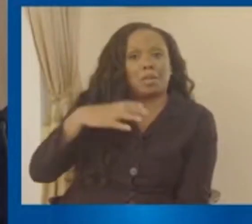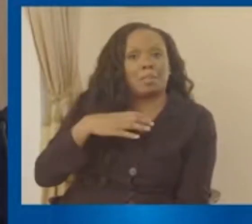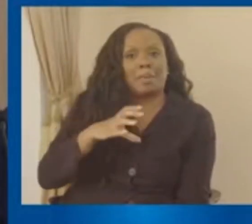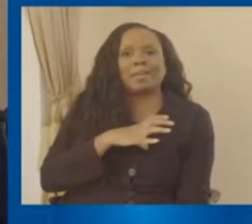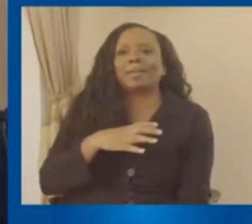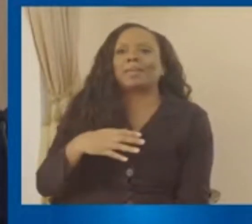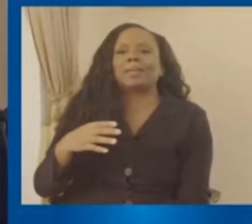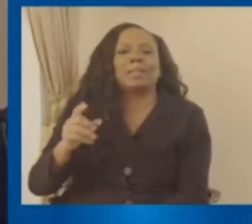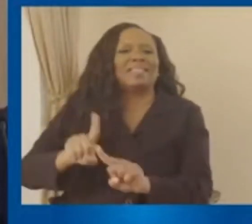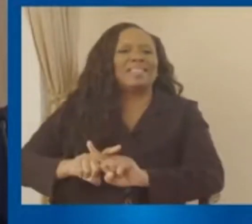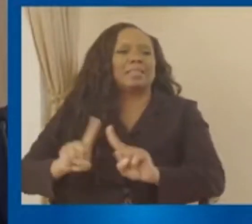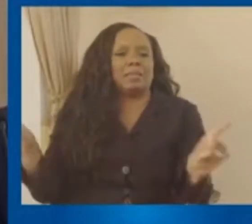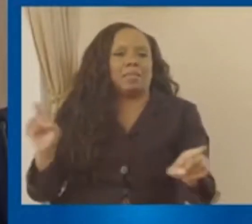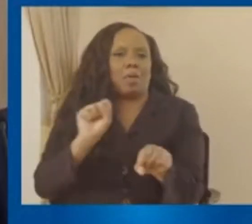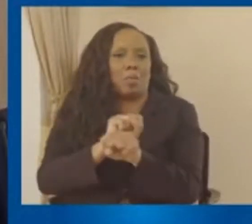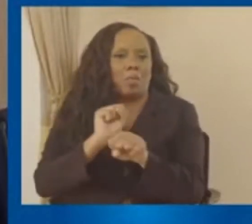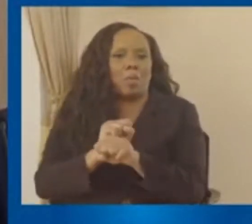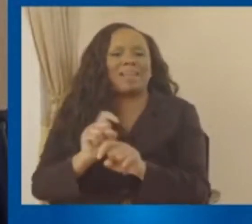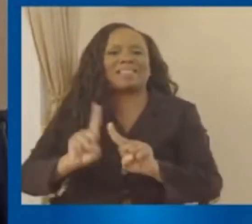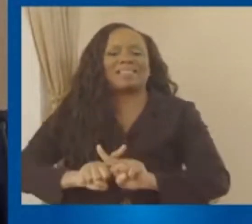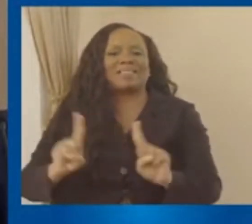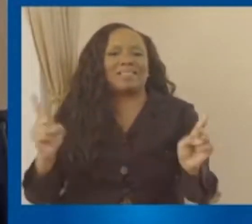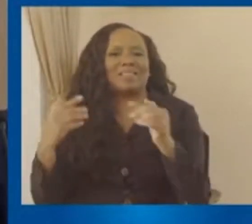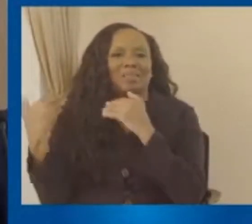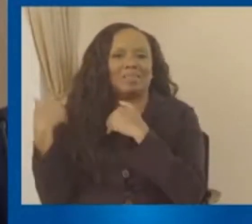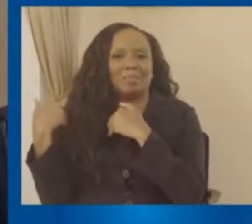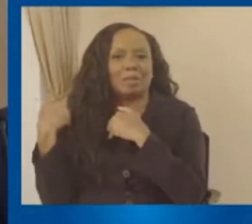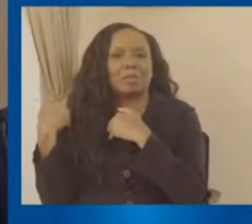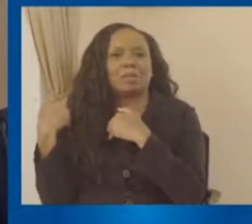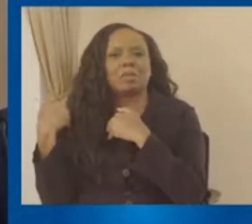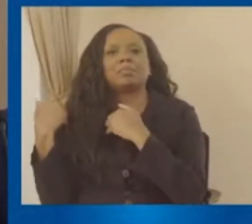work of the Parliamentary Reform Commission is much broader.